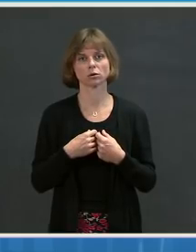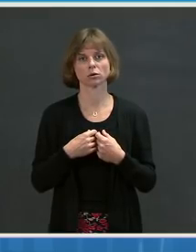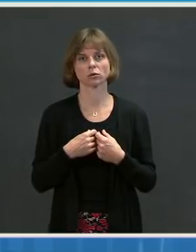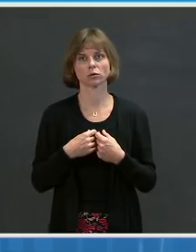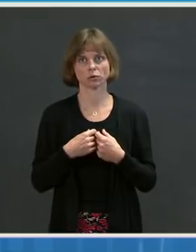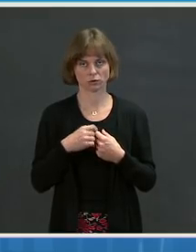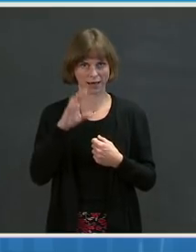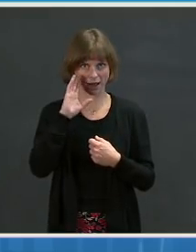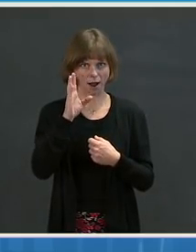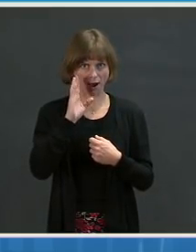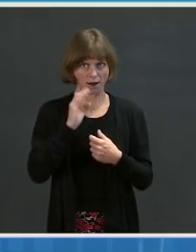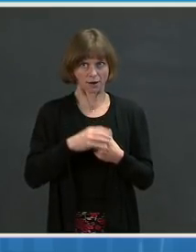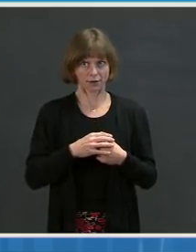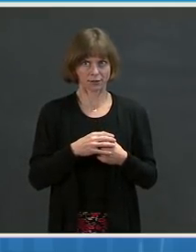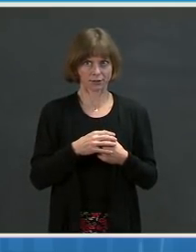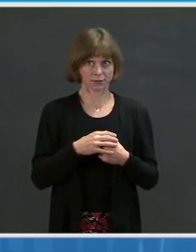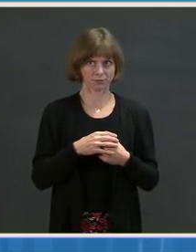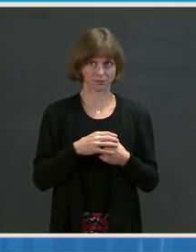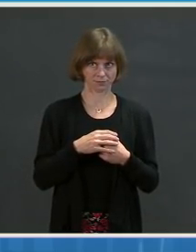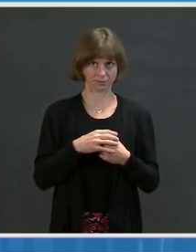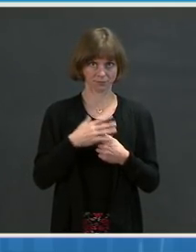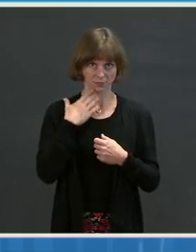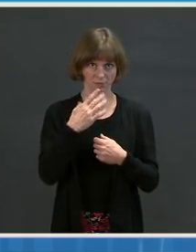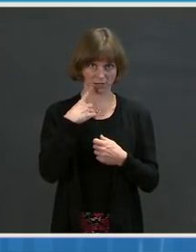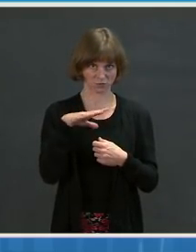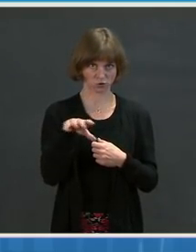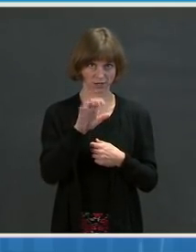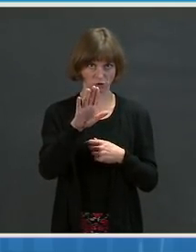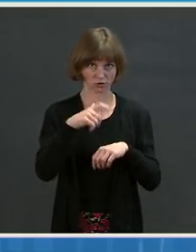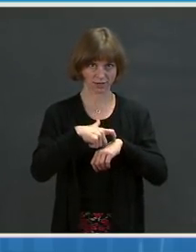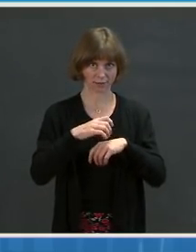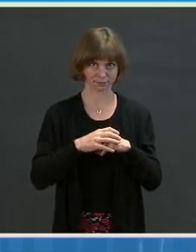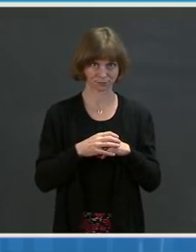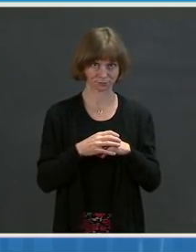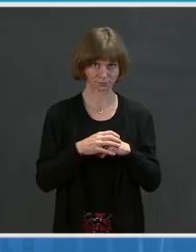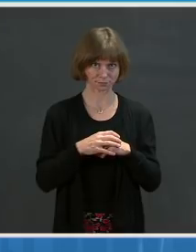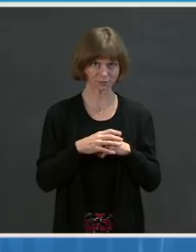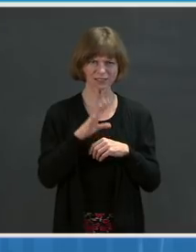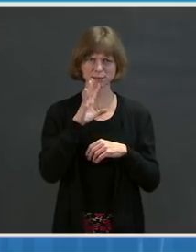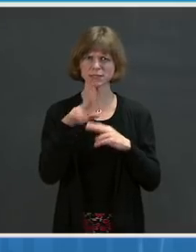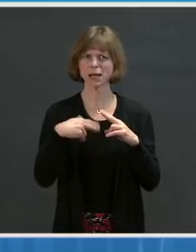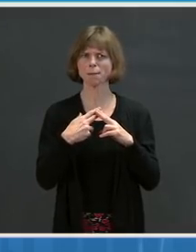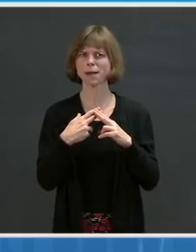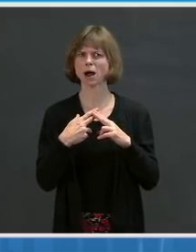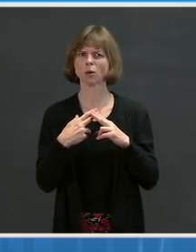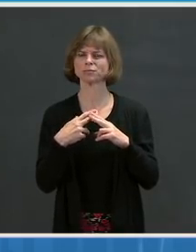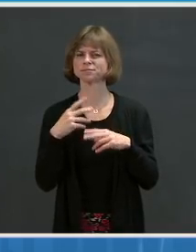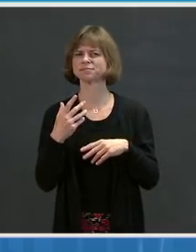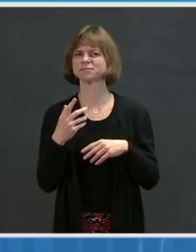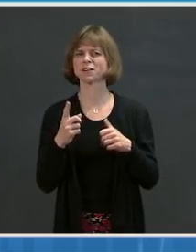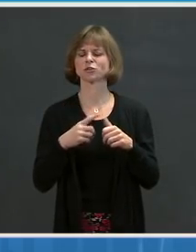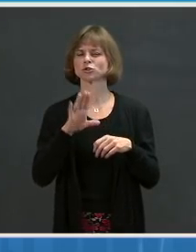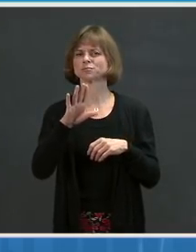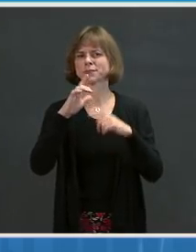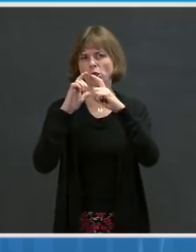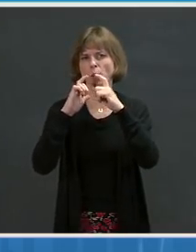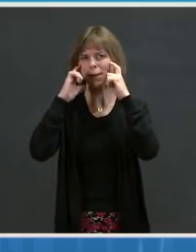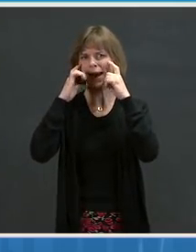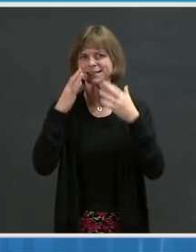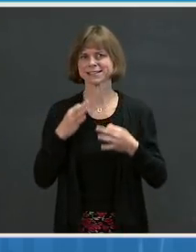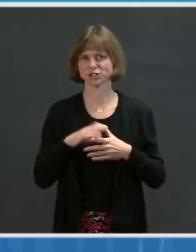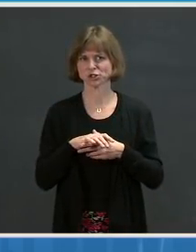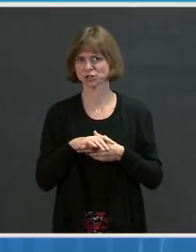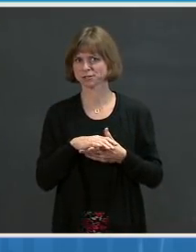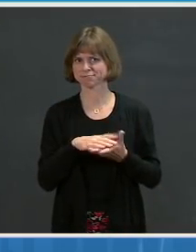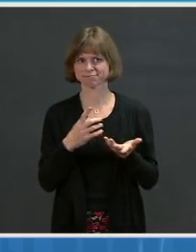Hi there. Thank you for taking the time. Can you speak a little bit about, first, the mask decision? was deliberated